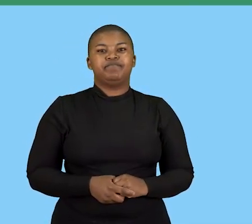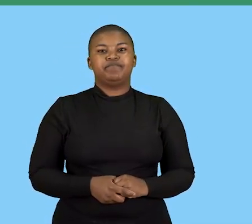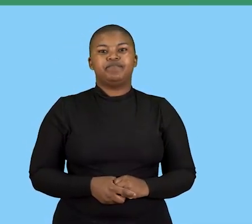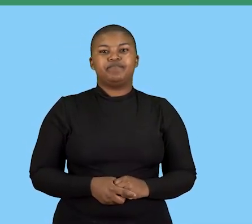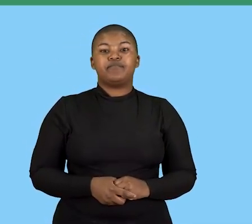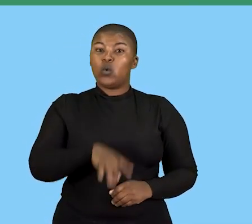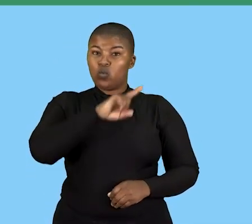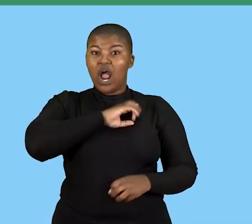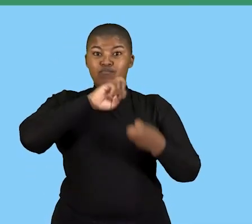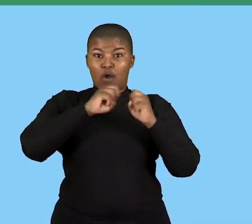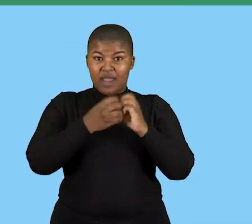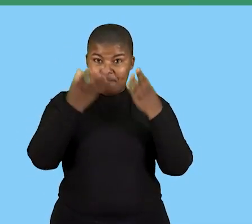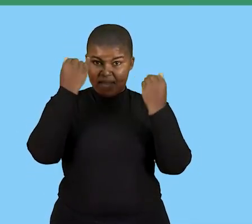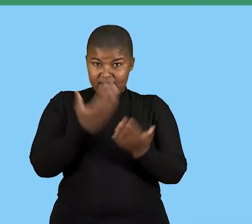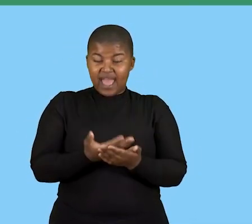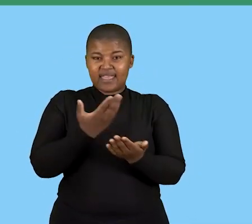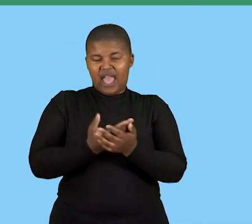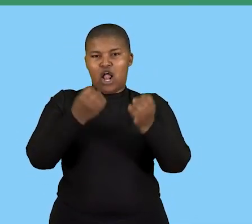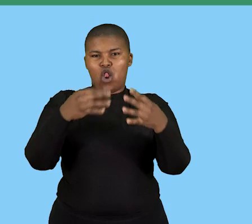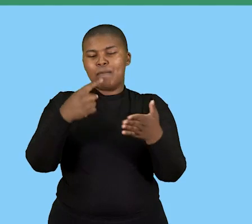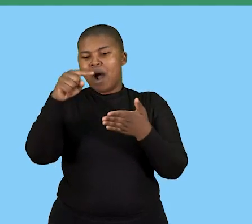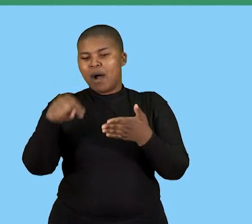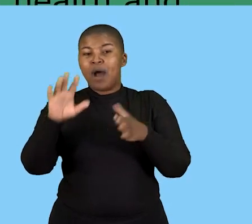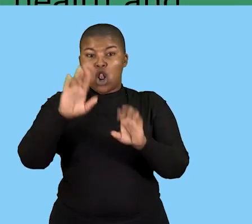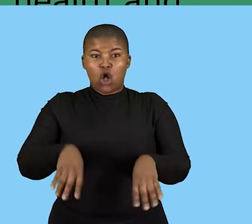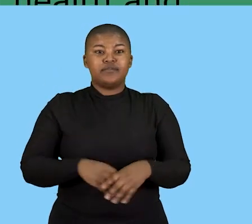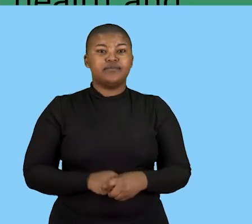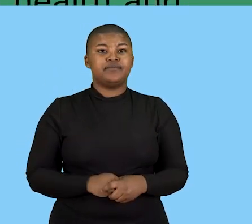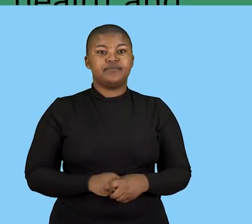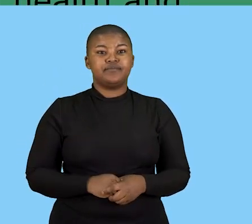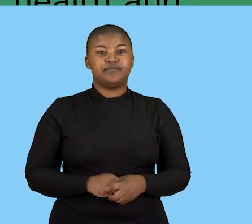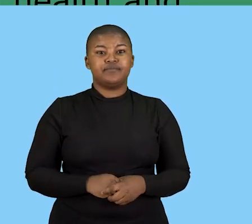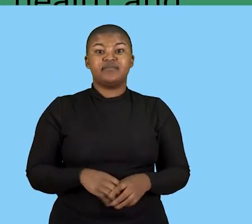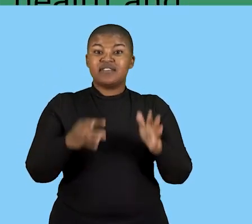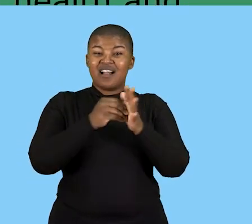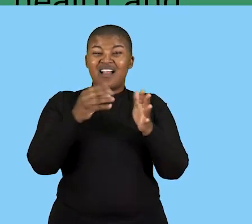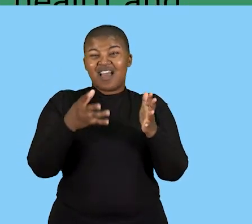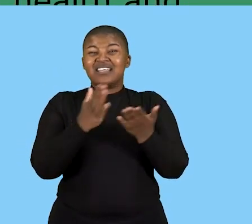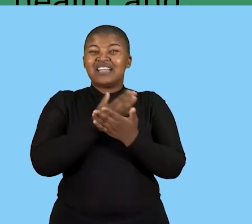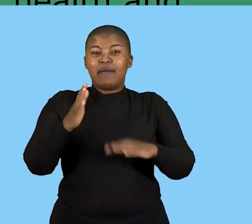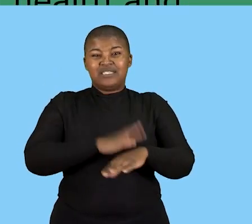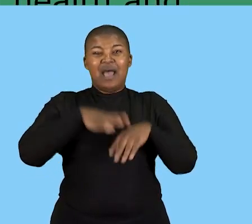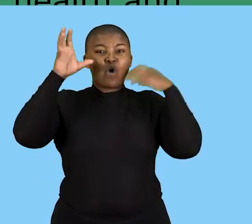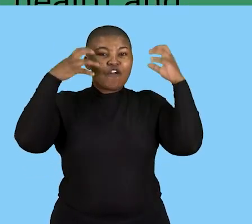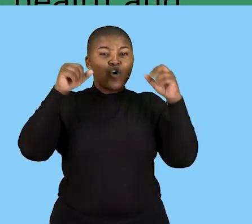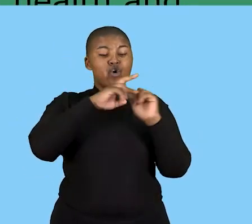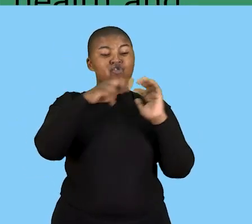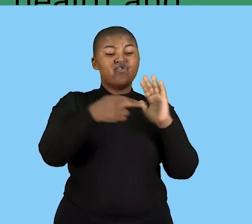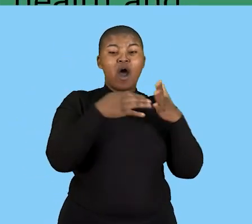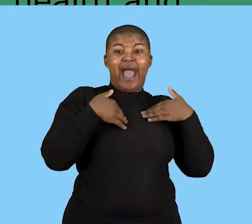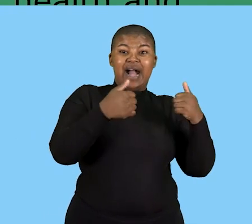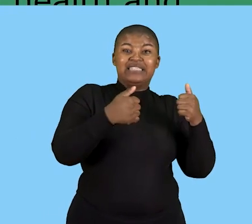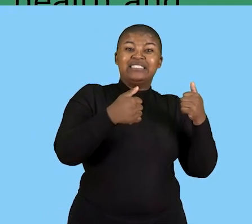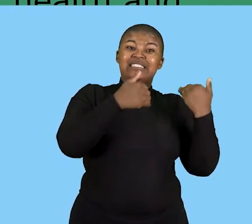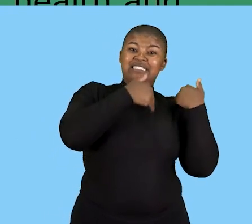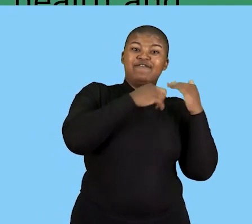that can be a problem. You can lose your marks. Then, learners confuse the role of health and safety